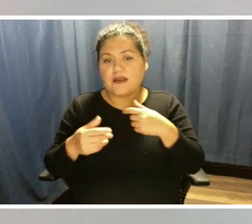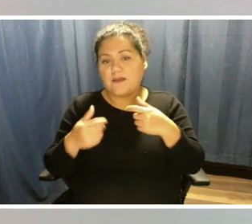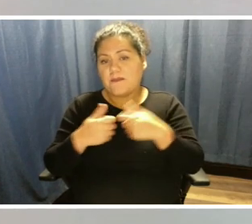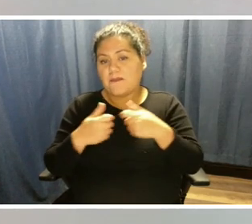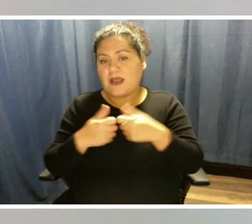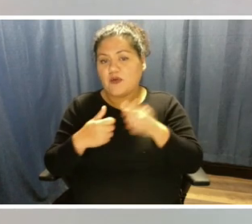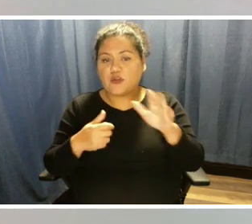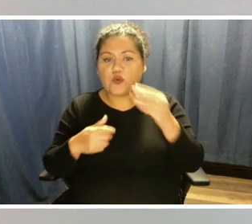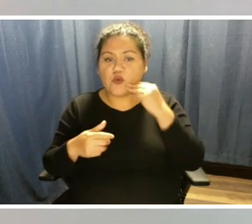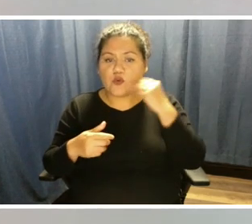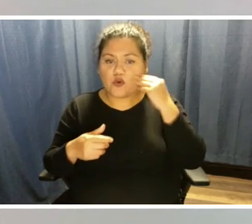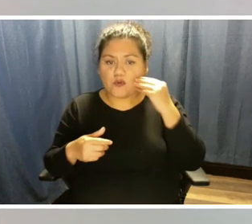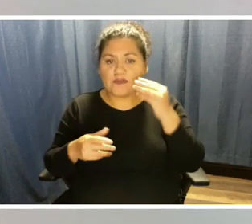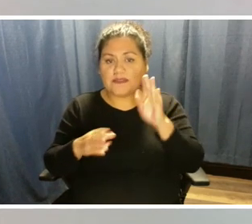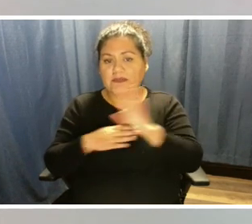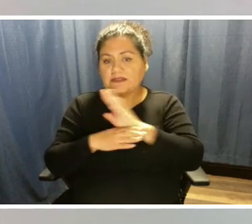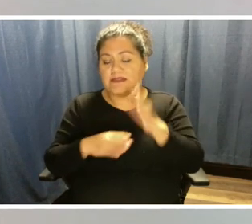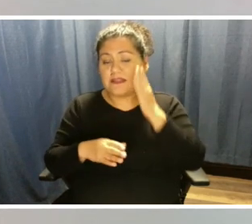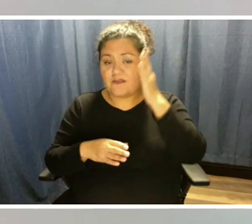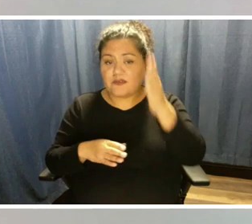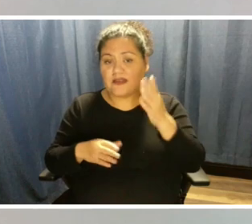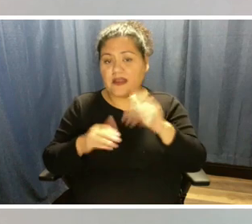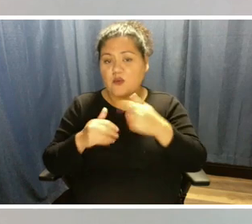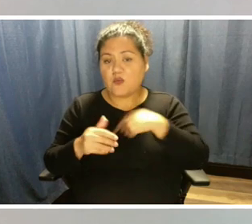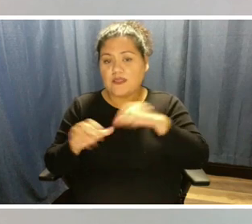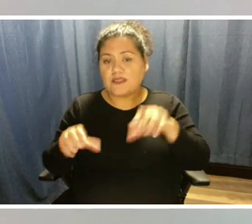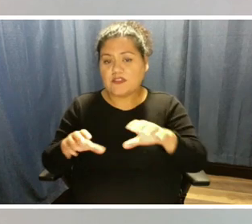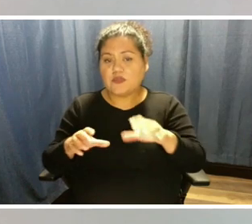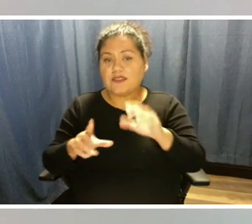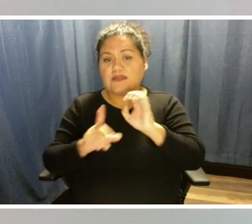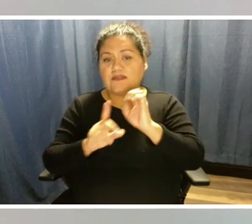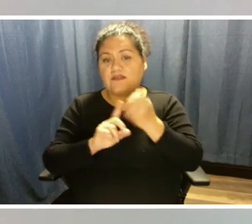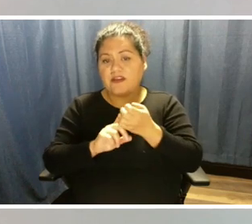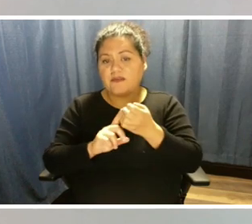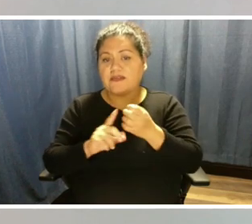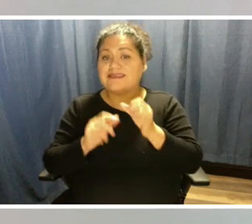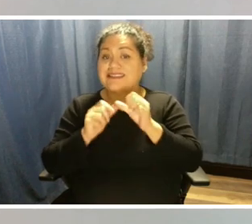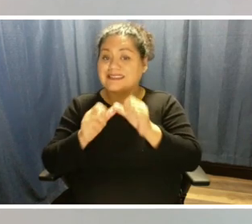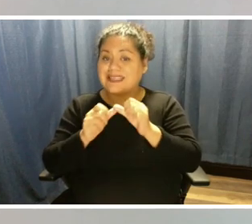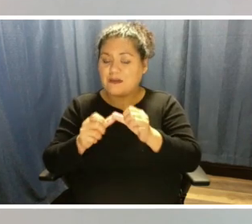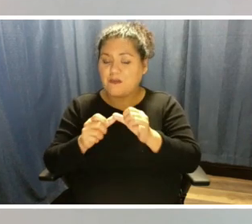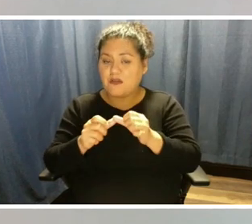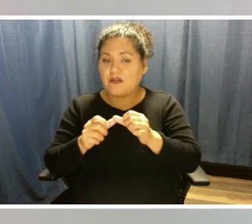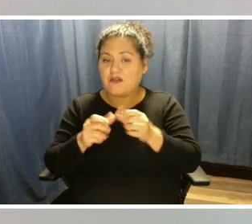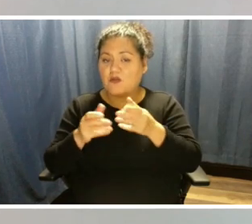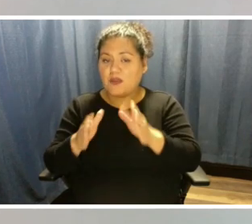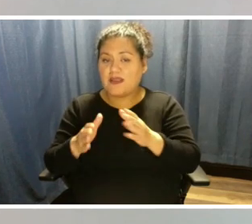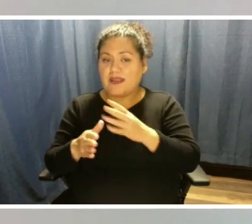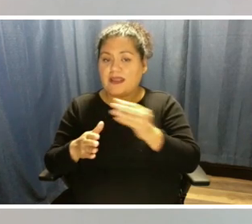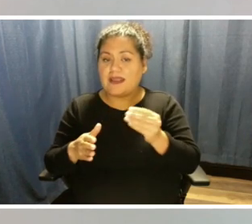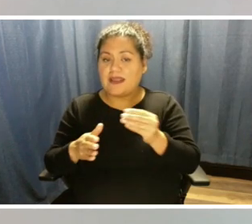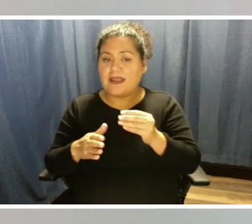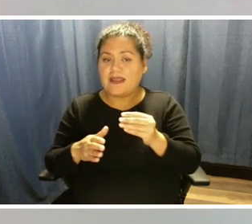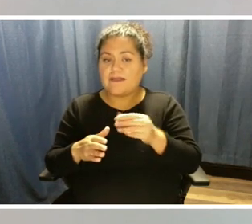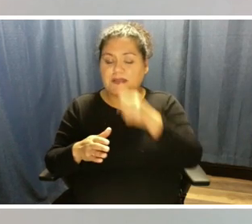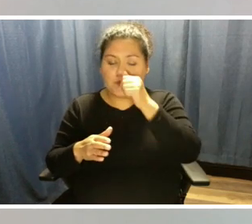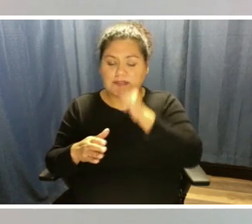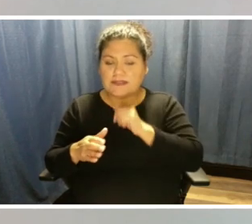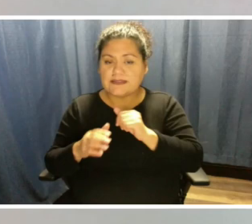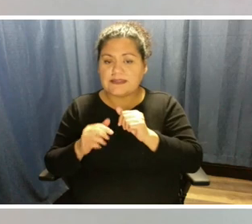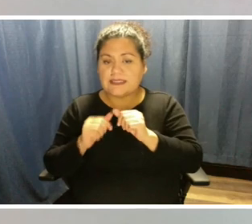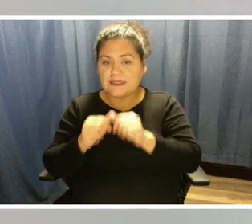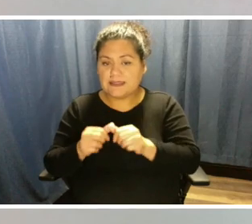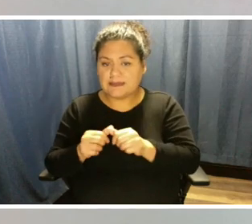into the future is how we can do that in an environmentally sustainable way and be resilient as